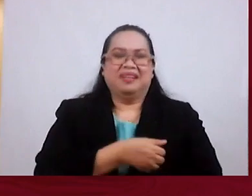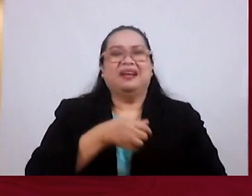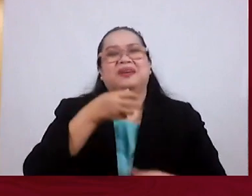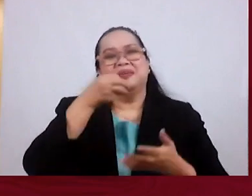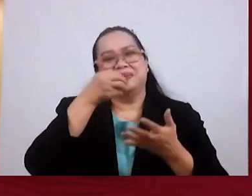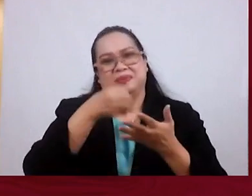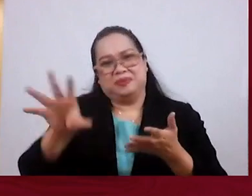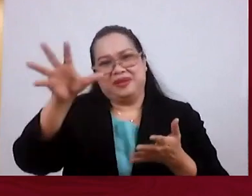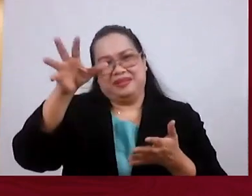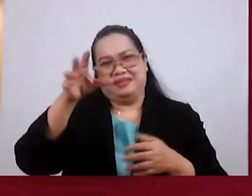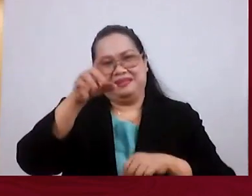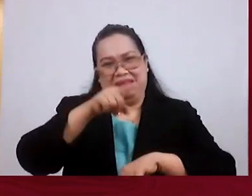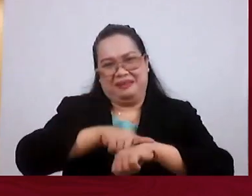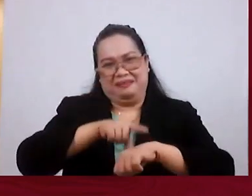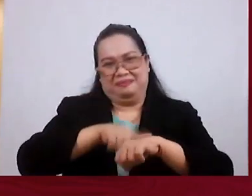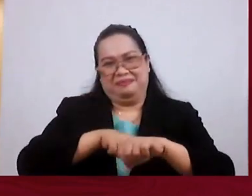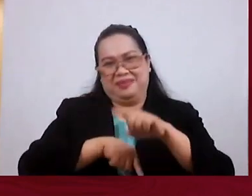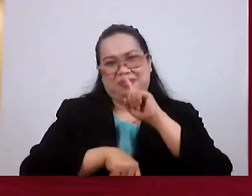time on this.